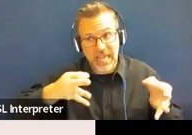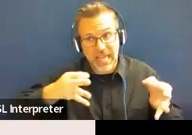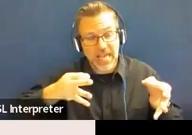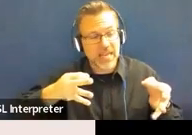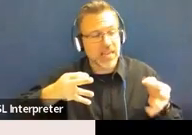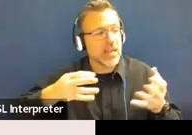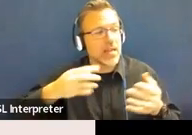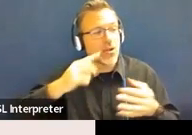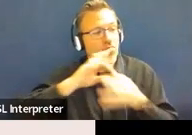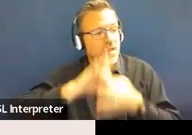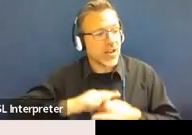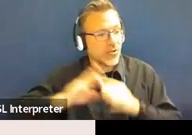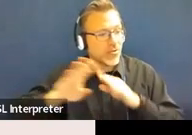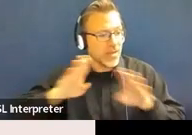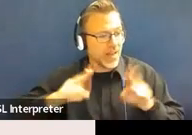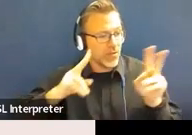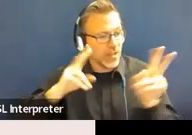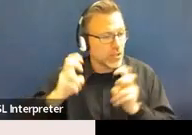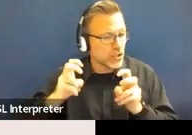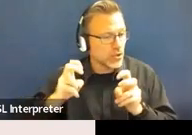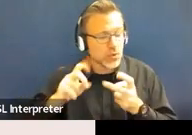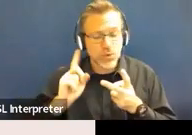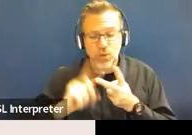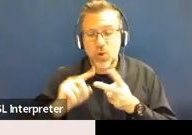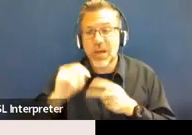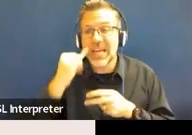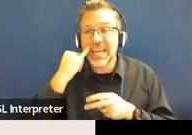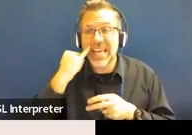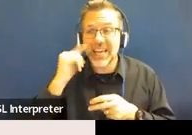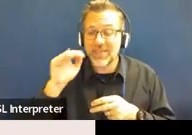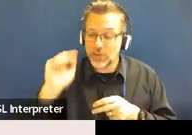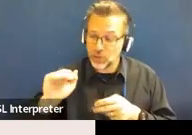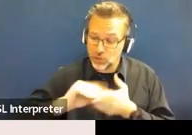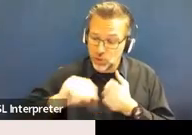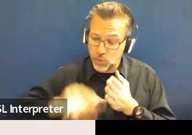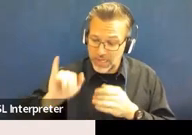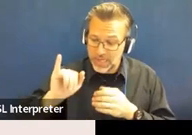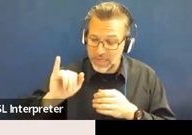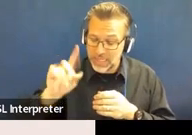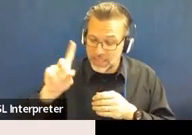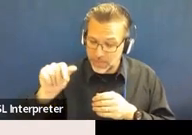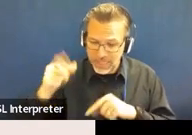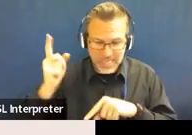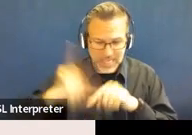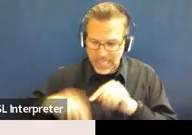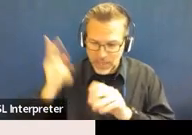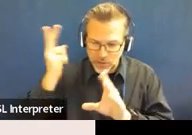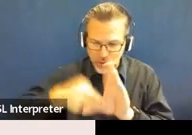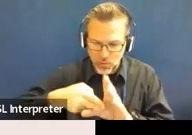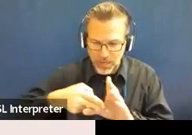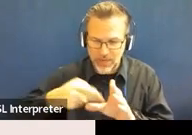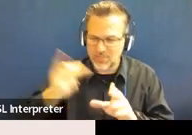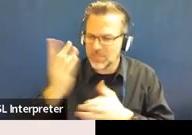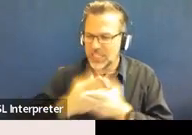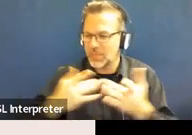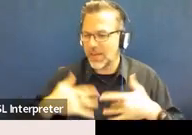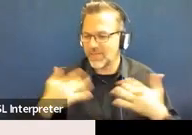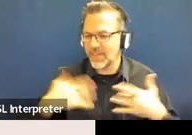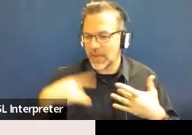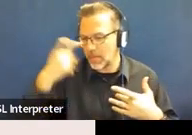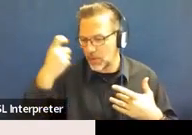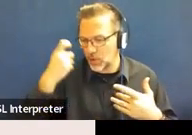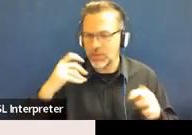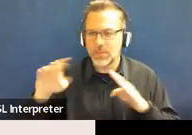behavioral issues. Or if a child with a disability is not allowed to attend because of behavioral concerns. So, this